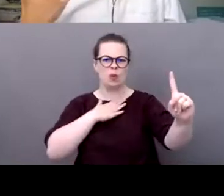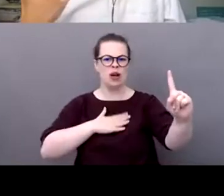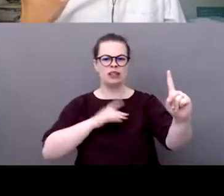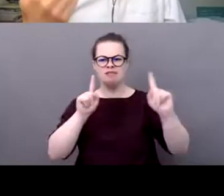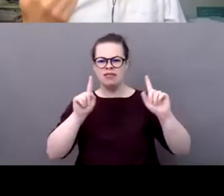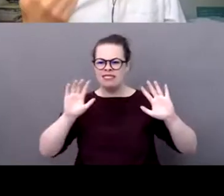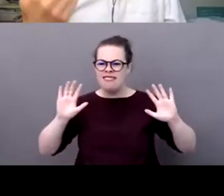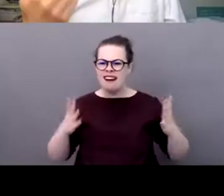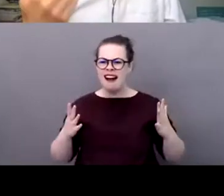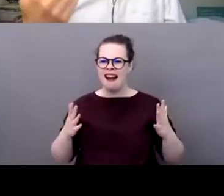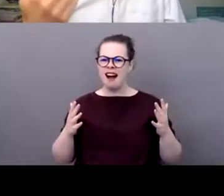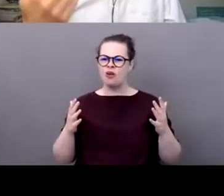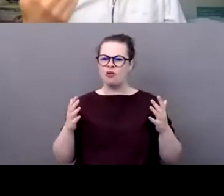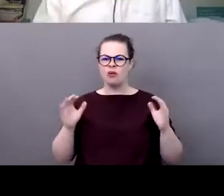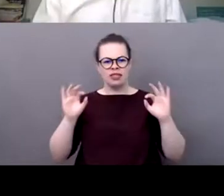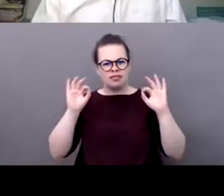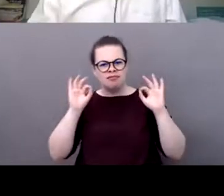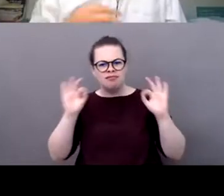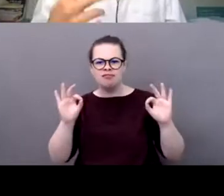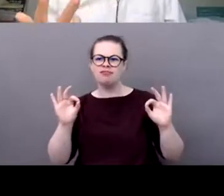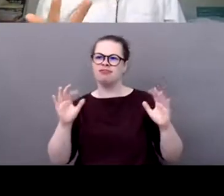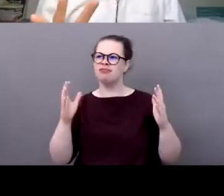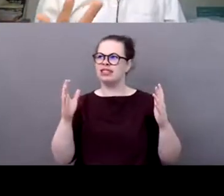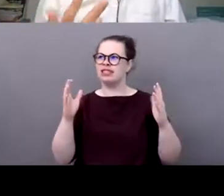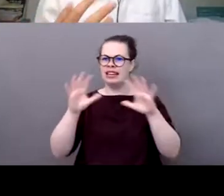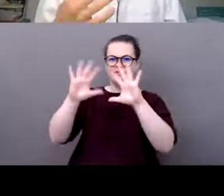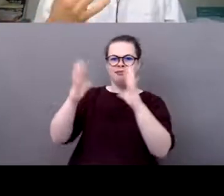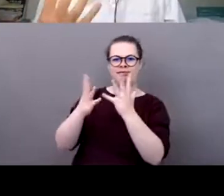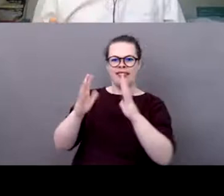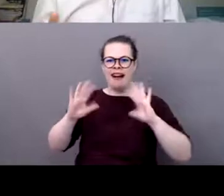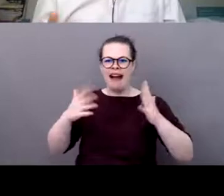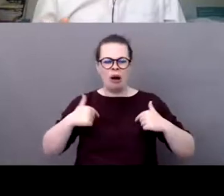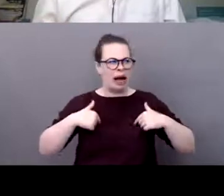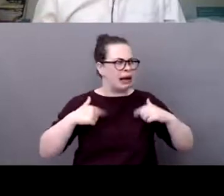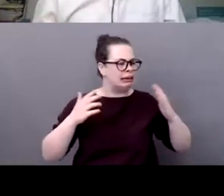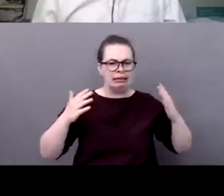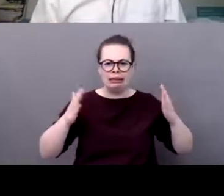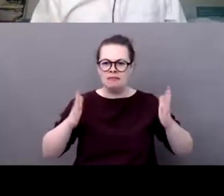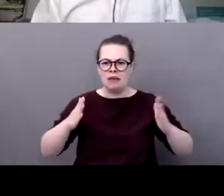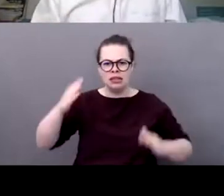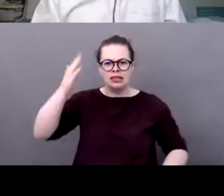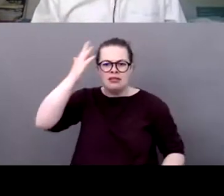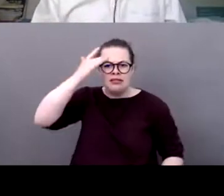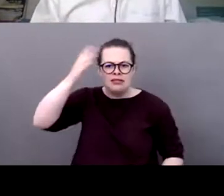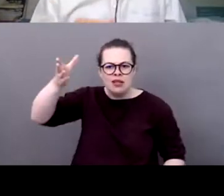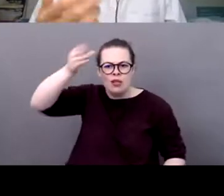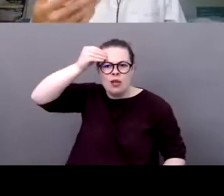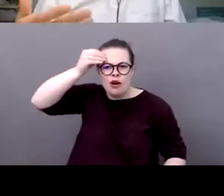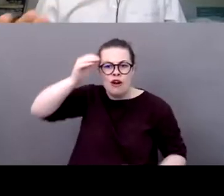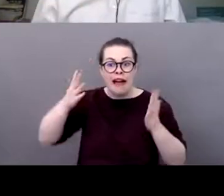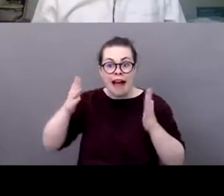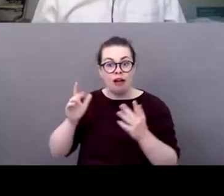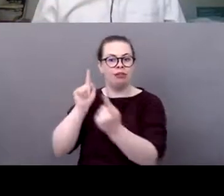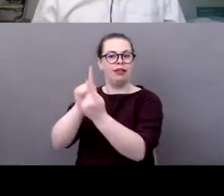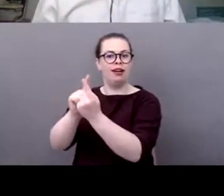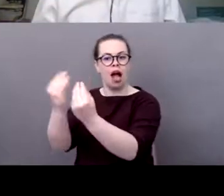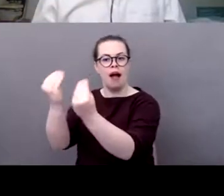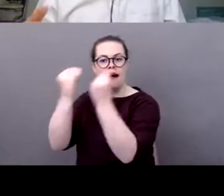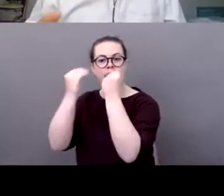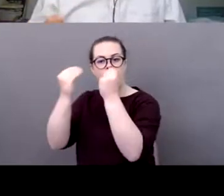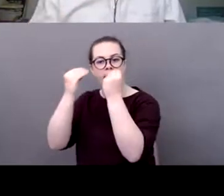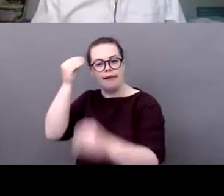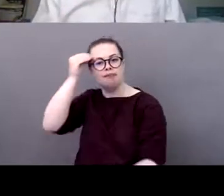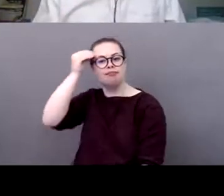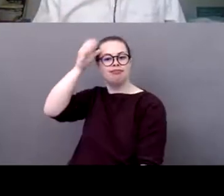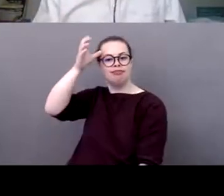need to know to have the knowledge so that would be the third step and the final one would be to actually implement those actions um and